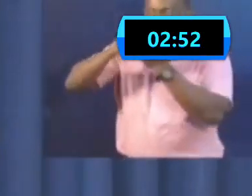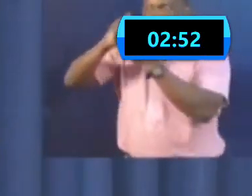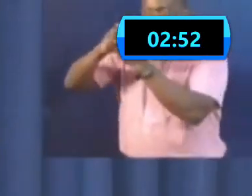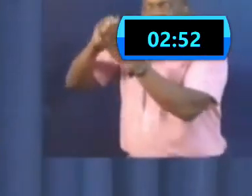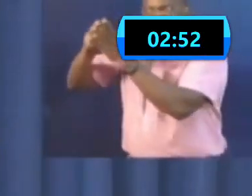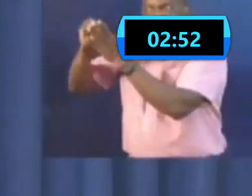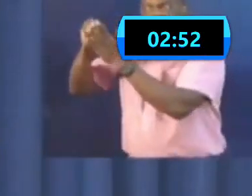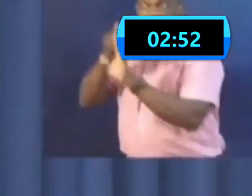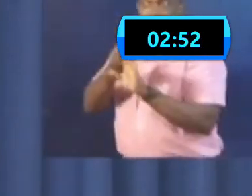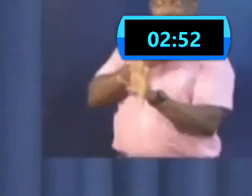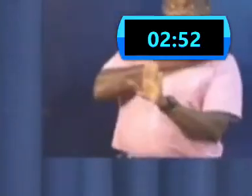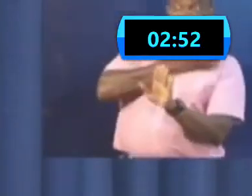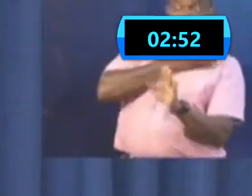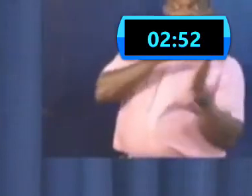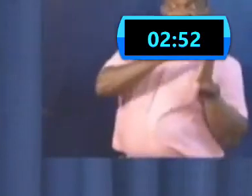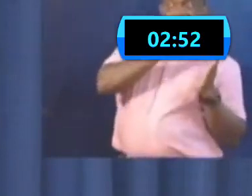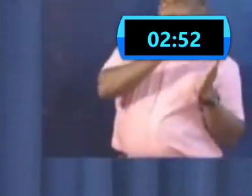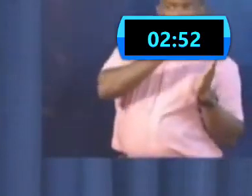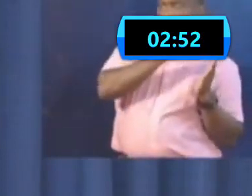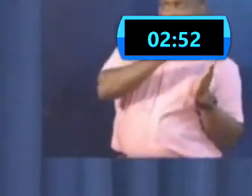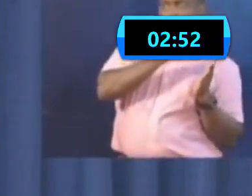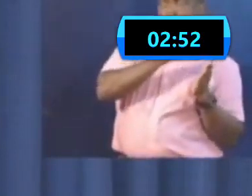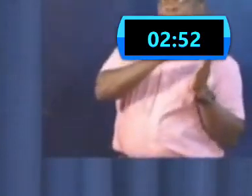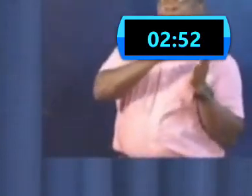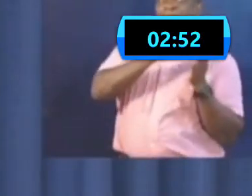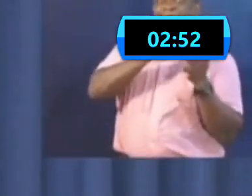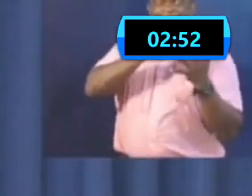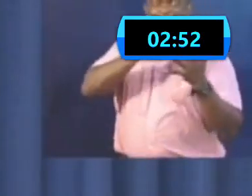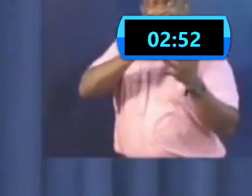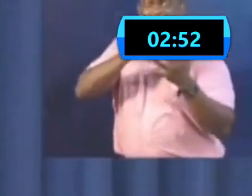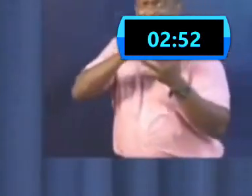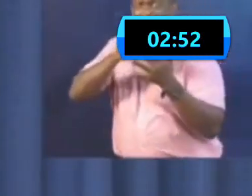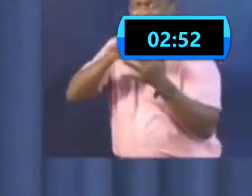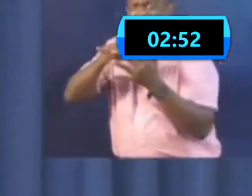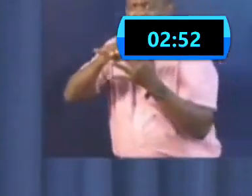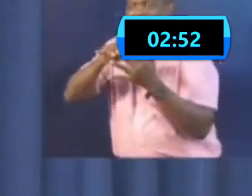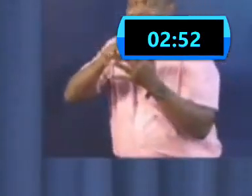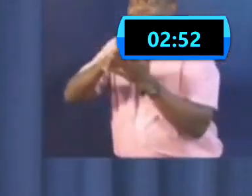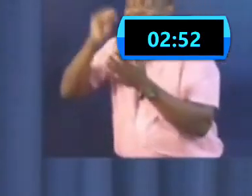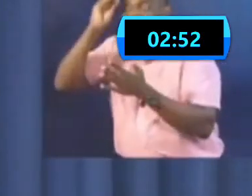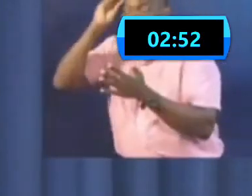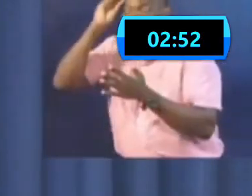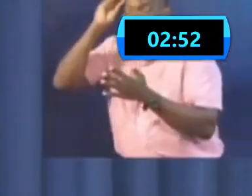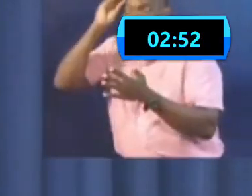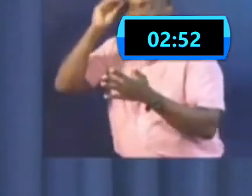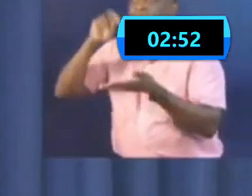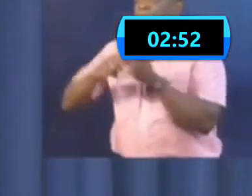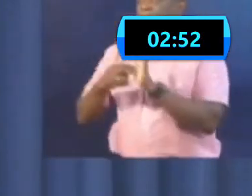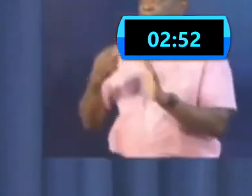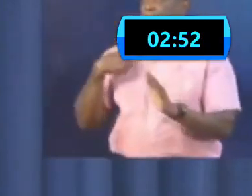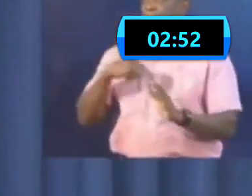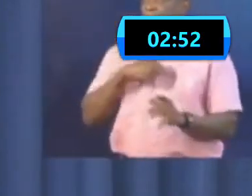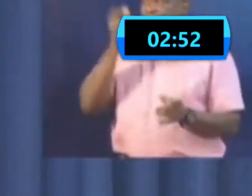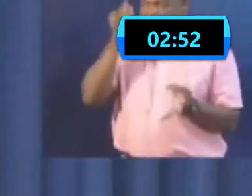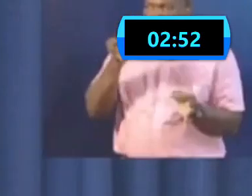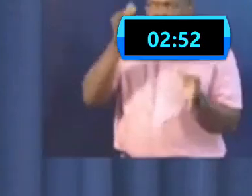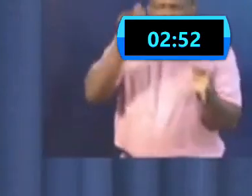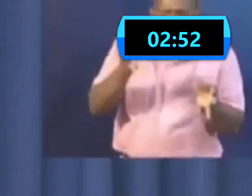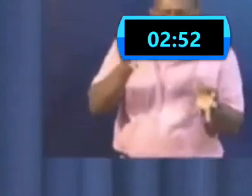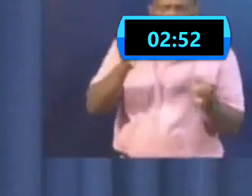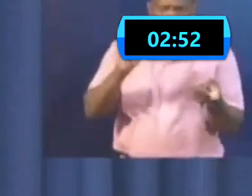So the responses have changed over time. And the same thing happened with how we responded.